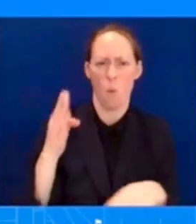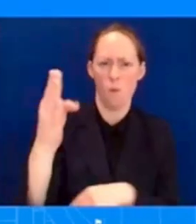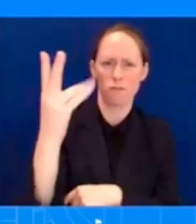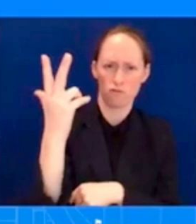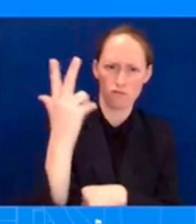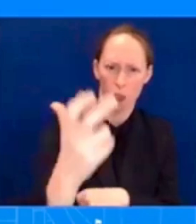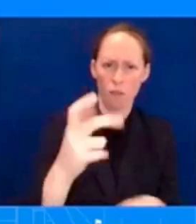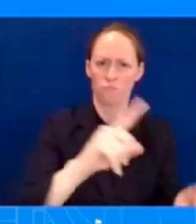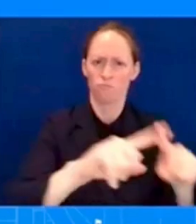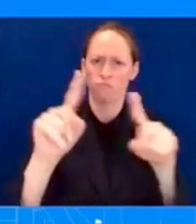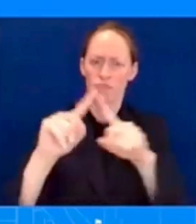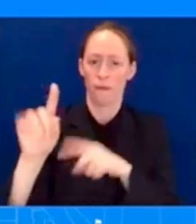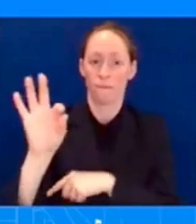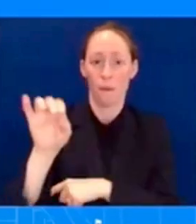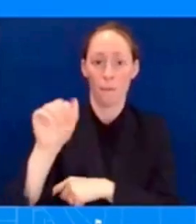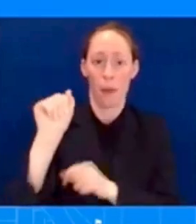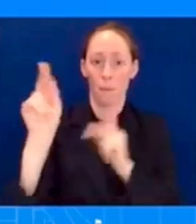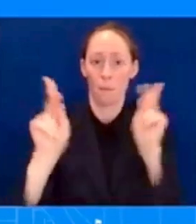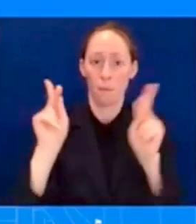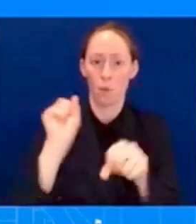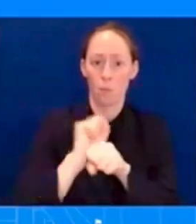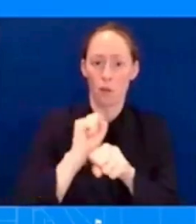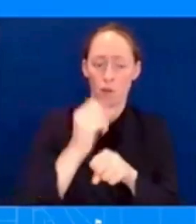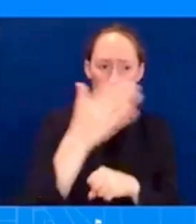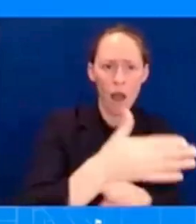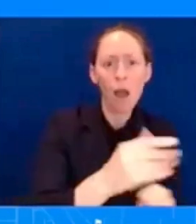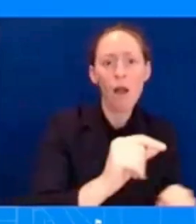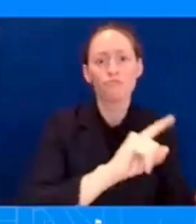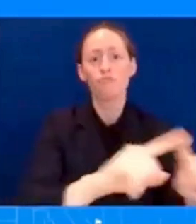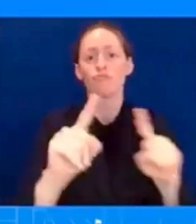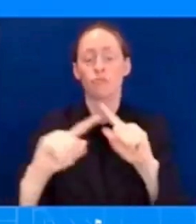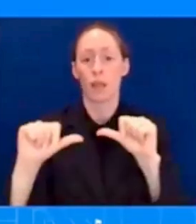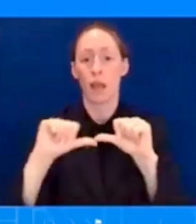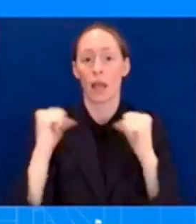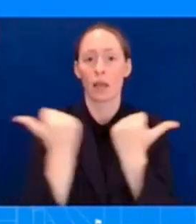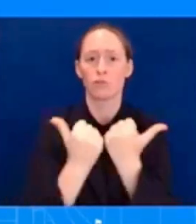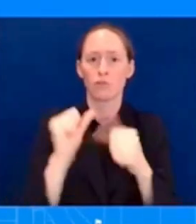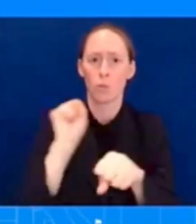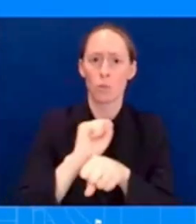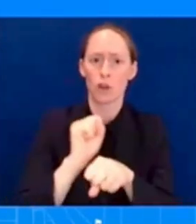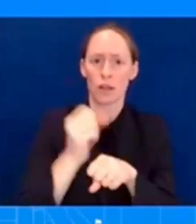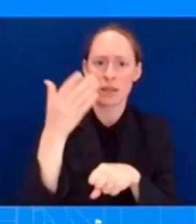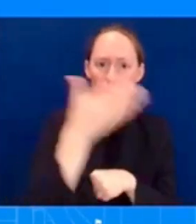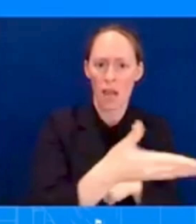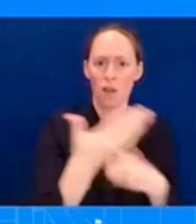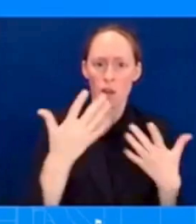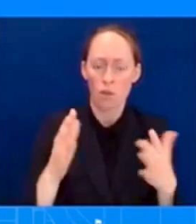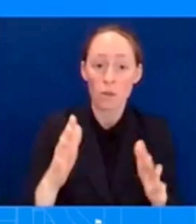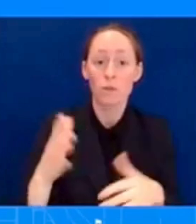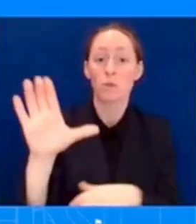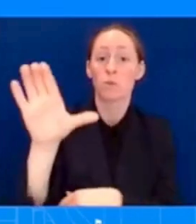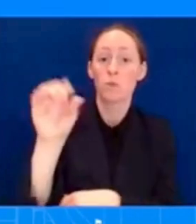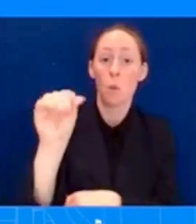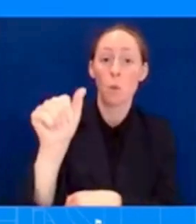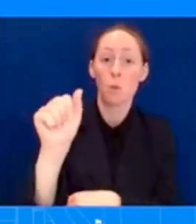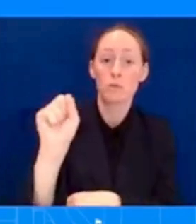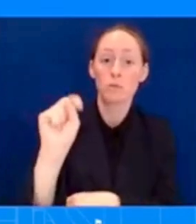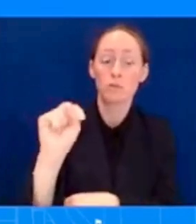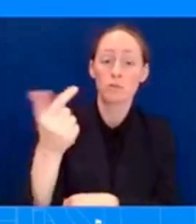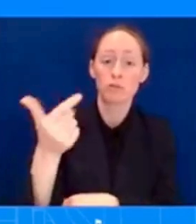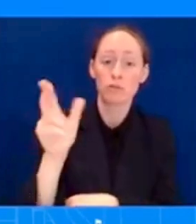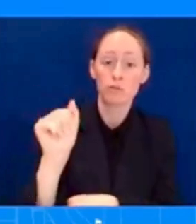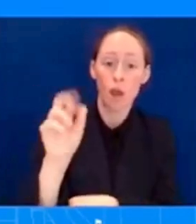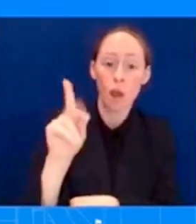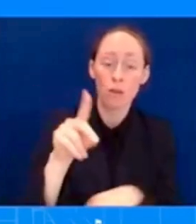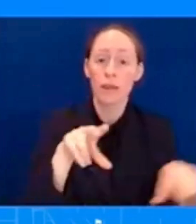are taking actions, and that is including the Coast Guard, the U.S. Navy. You heard me say that at the top, the Department of Defense. And FEMA has staged